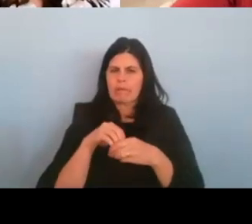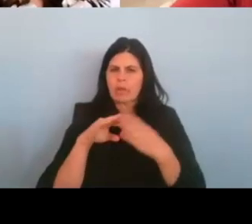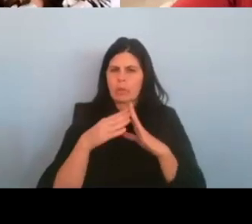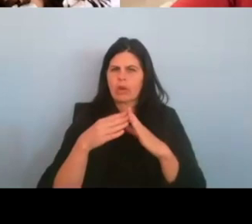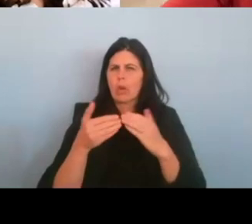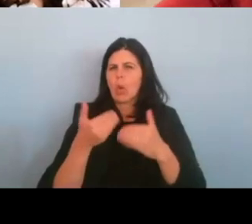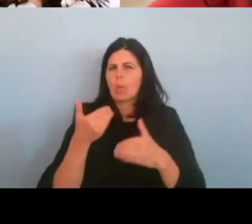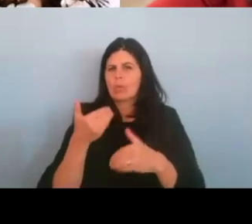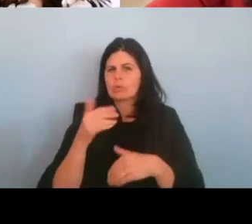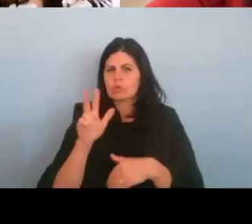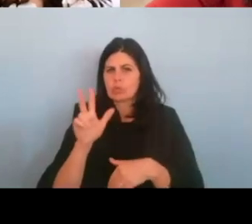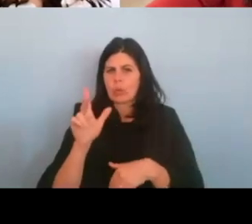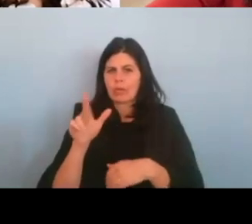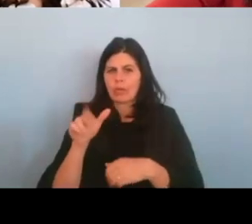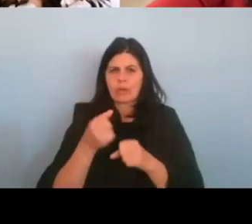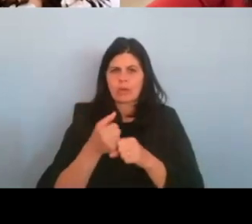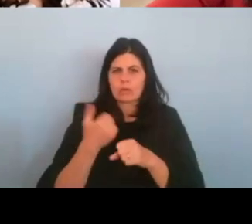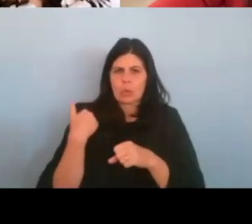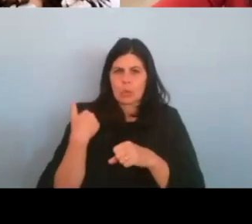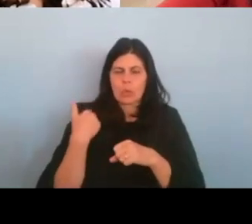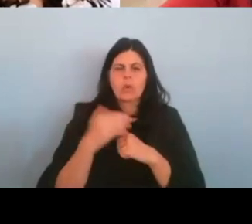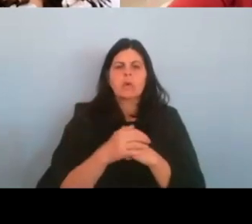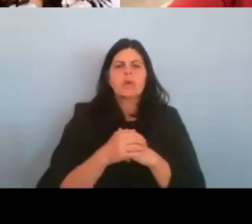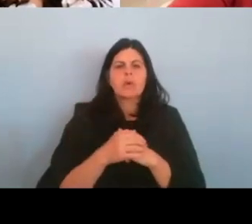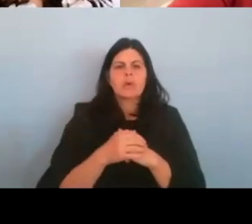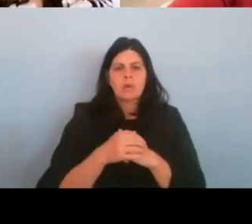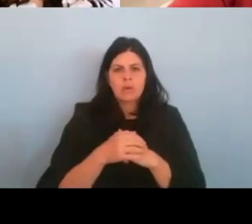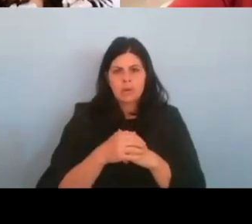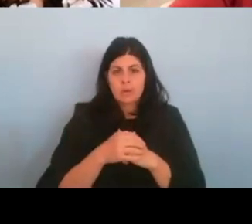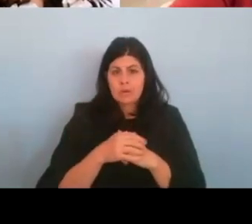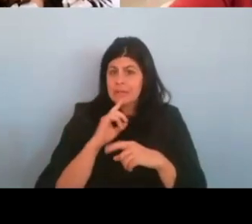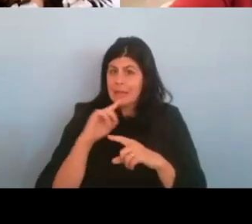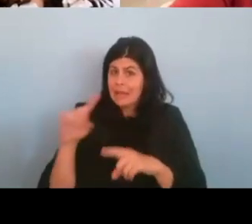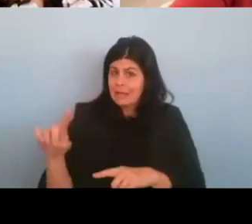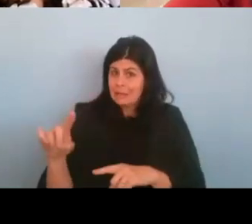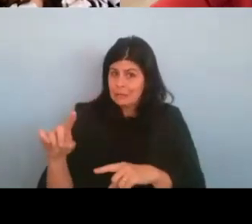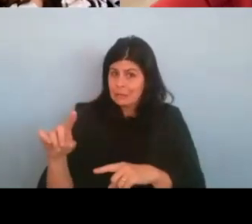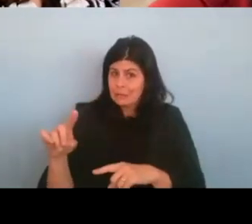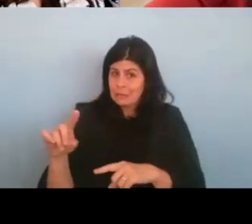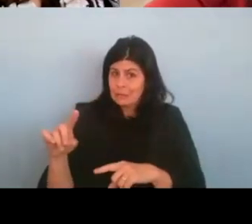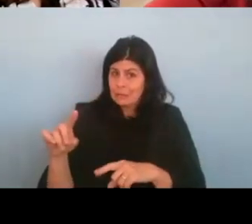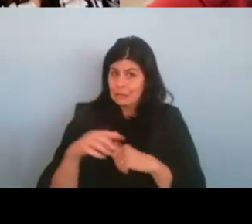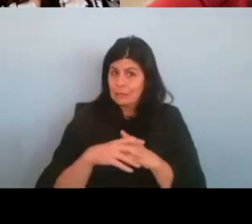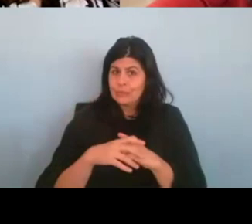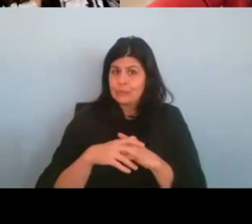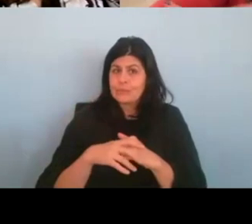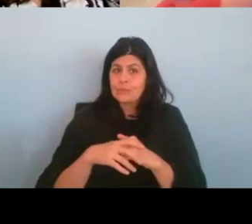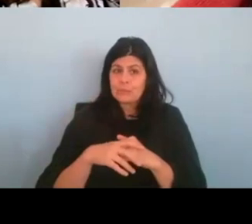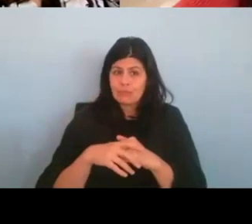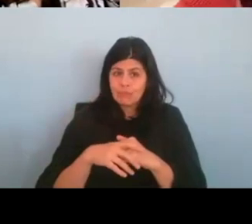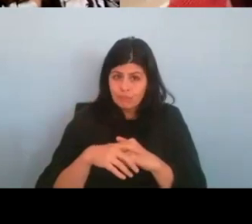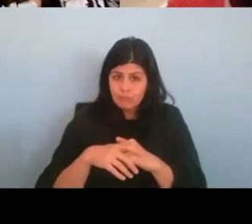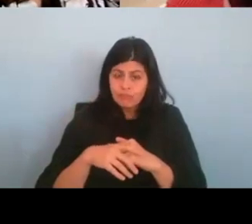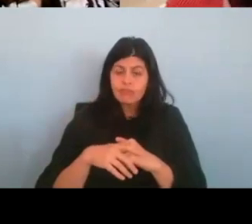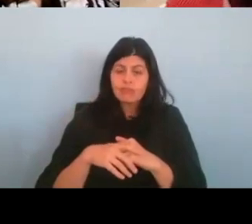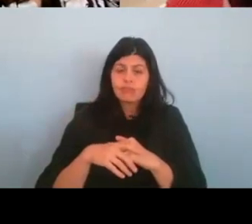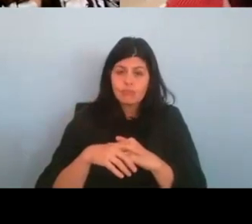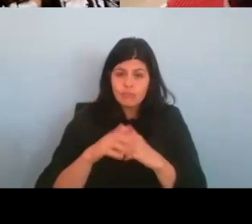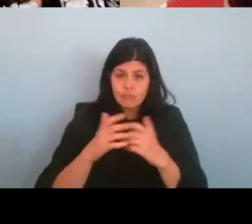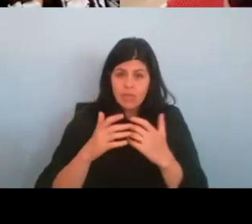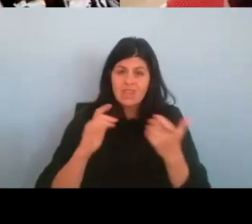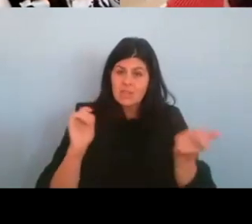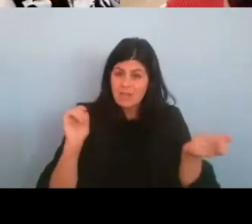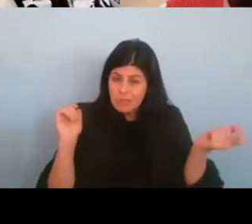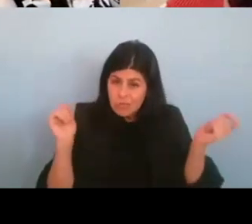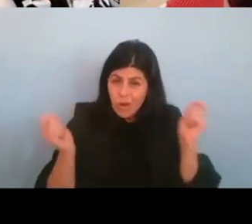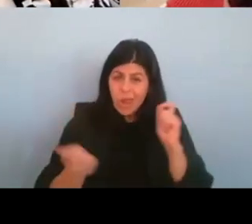years ago. And Maddie, to answer your question, things are, things have changed dramatically,